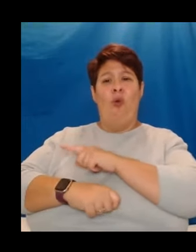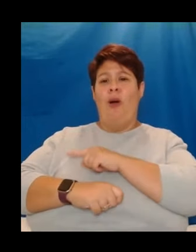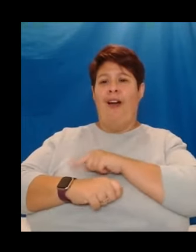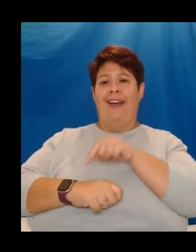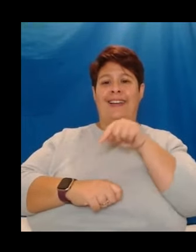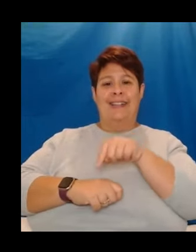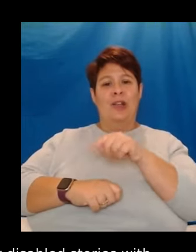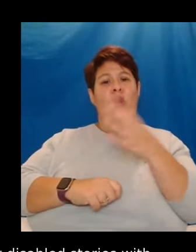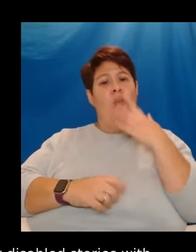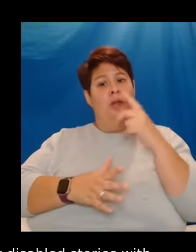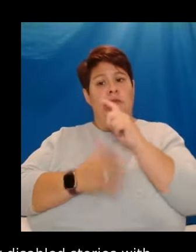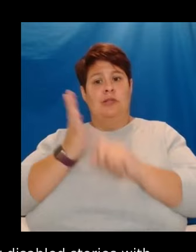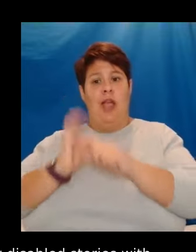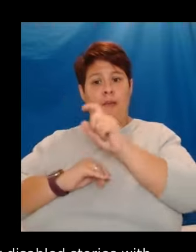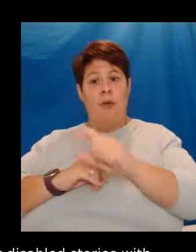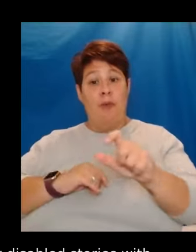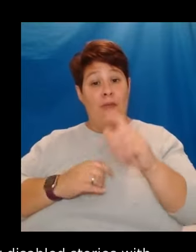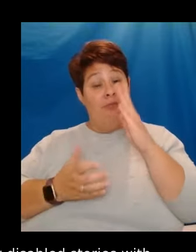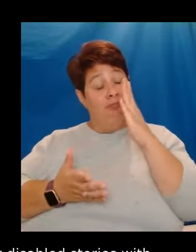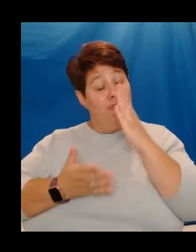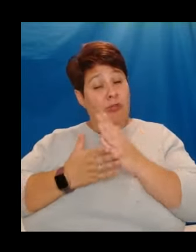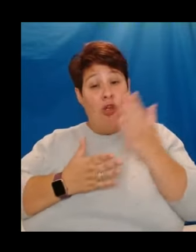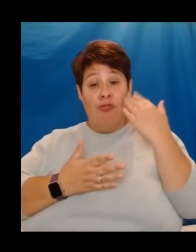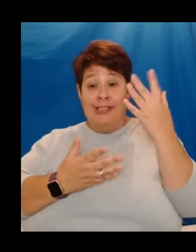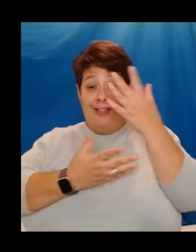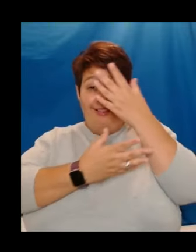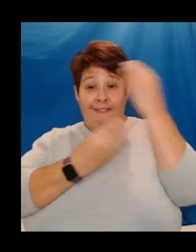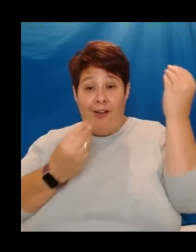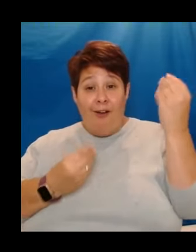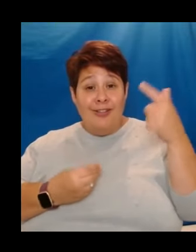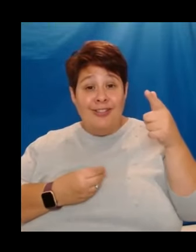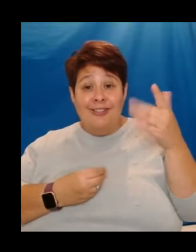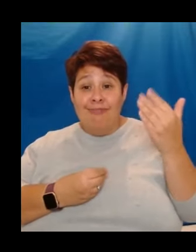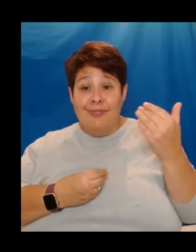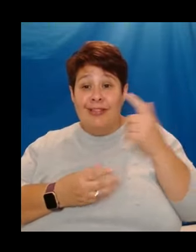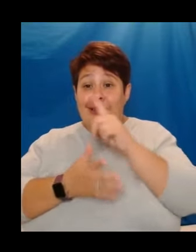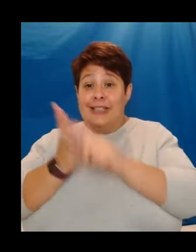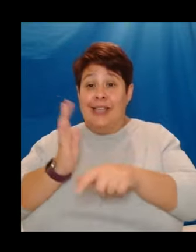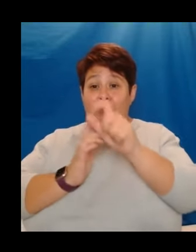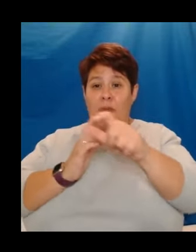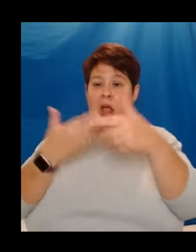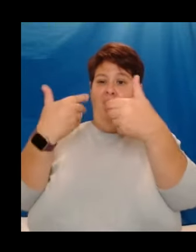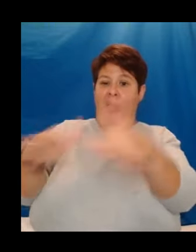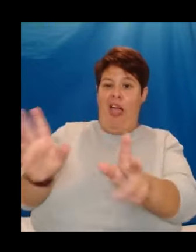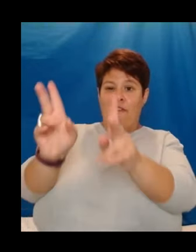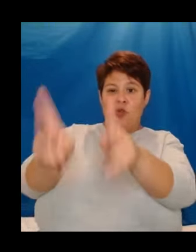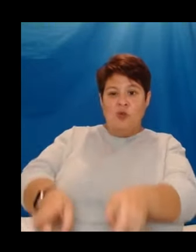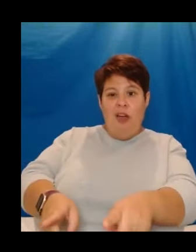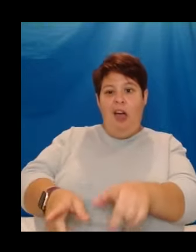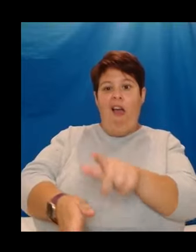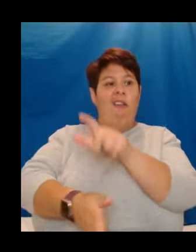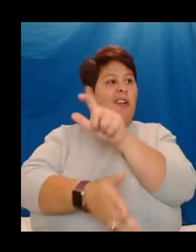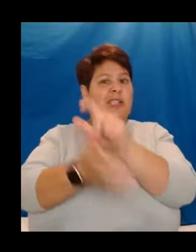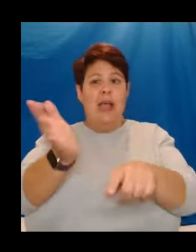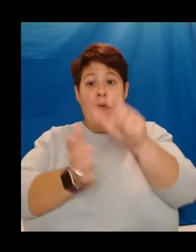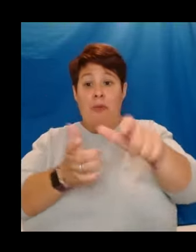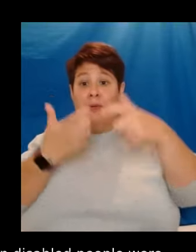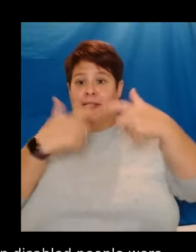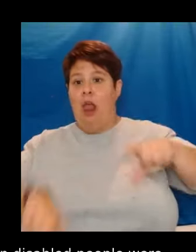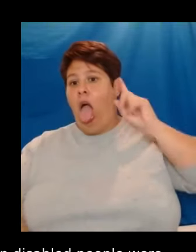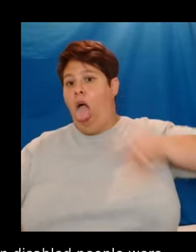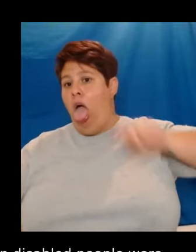a time when disabled people were so recently forgotten. At a time when disabled people were left to die. At a time when disabled people are still being ignored.